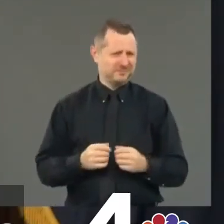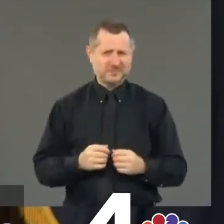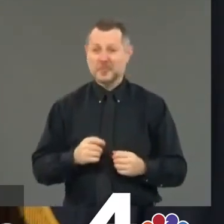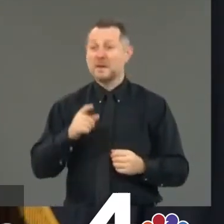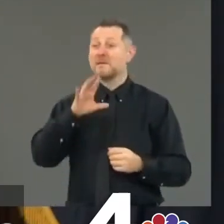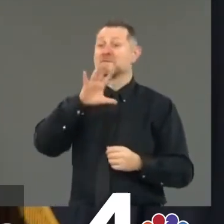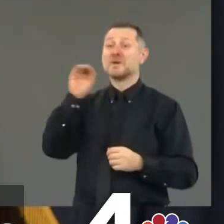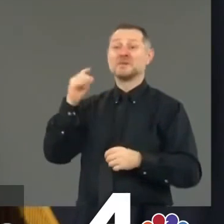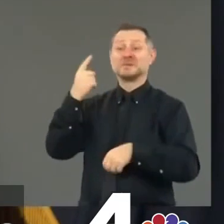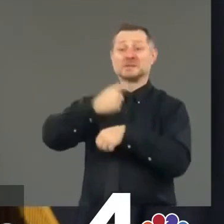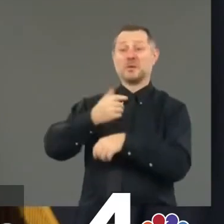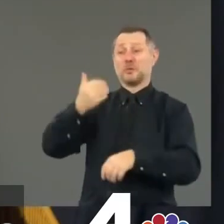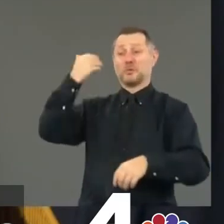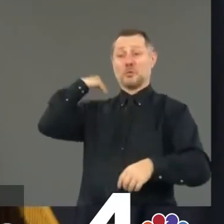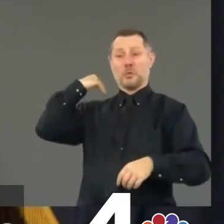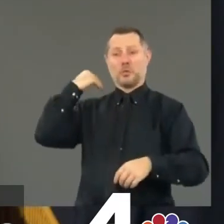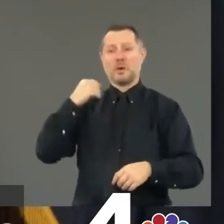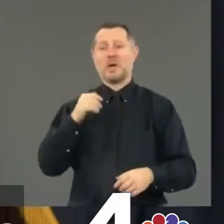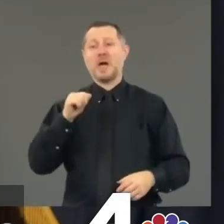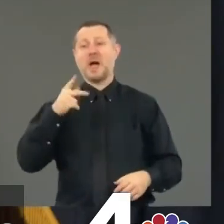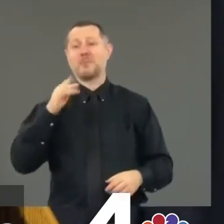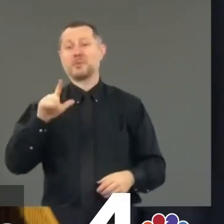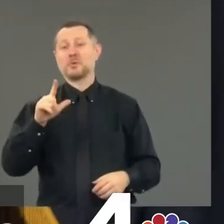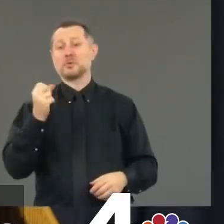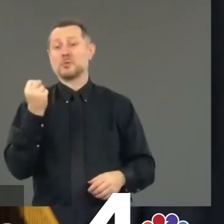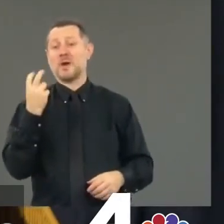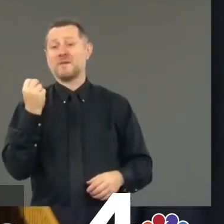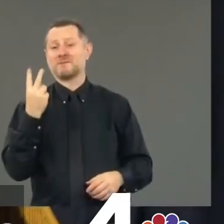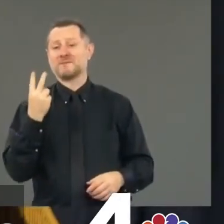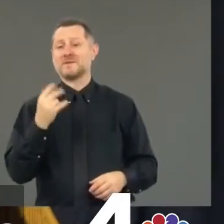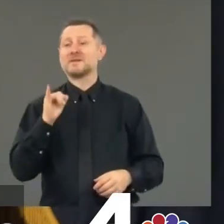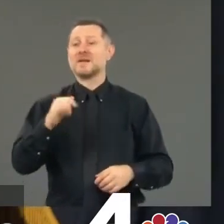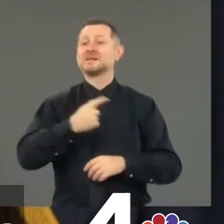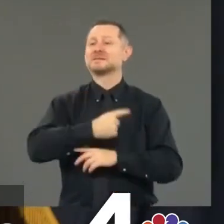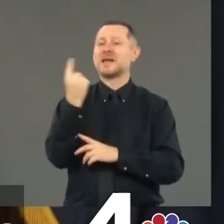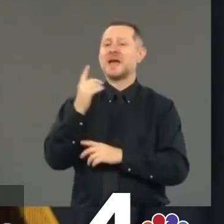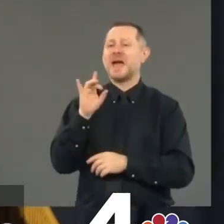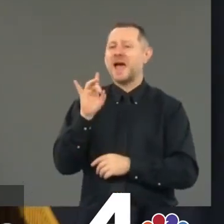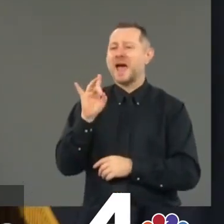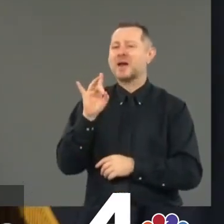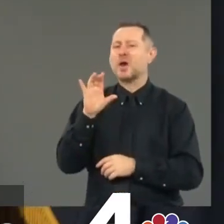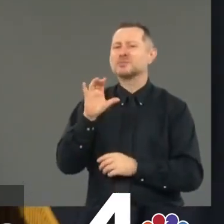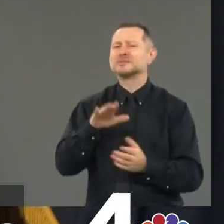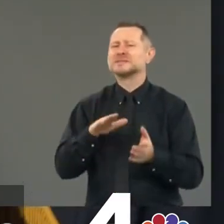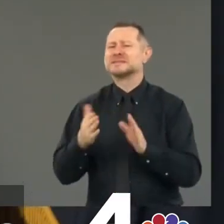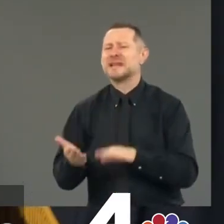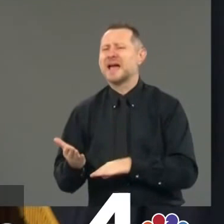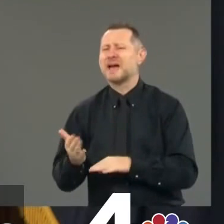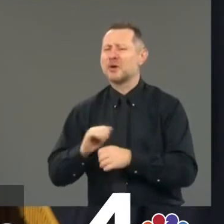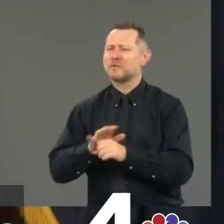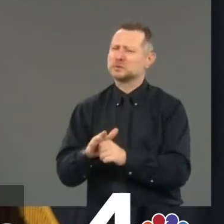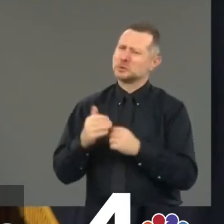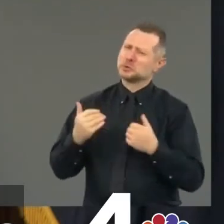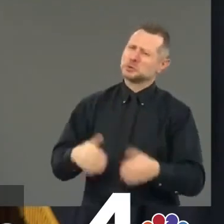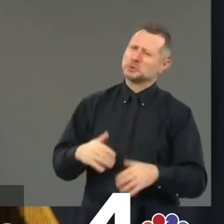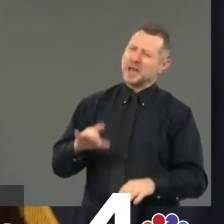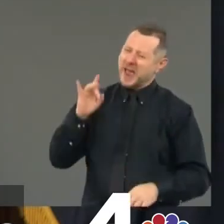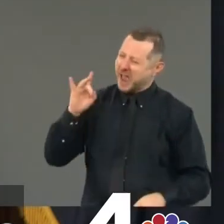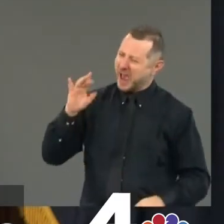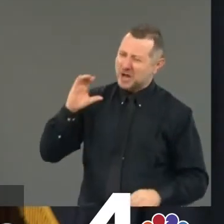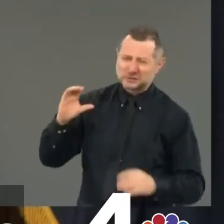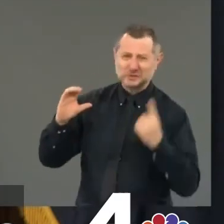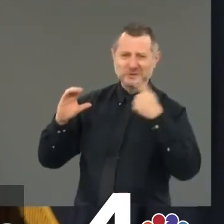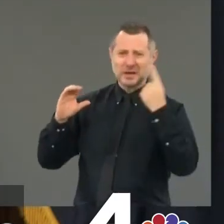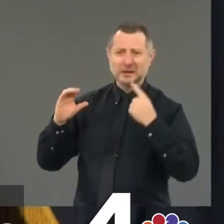on April 12th, we lost 800 people from COVID. Yesterday, we lost